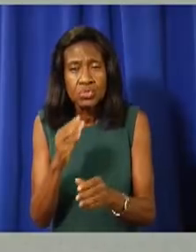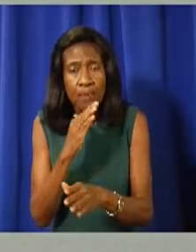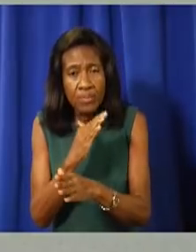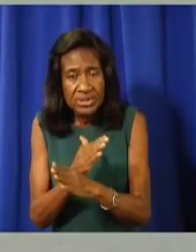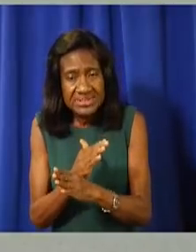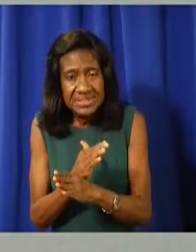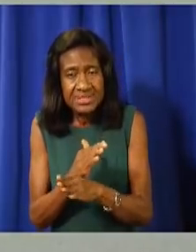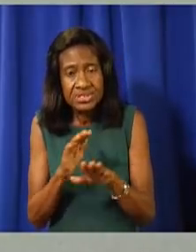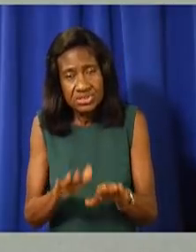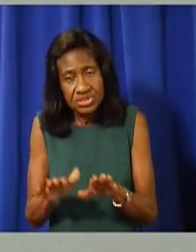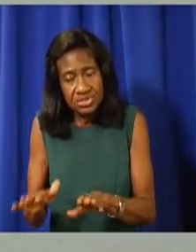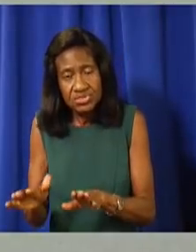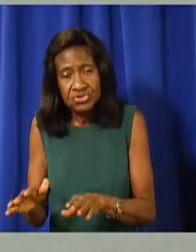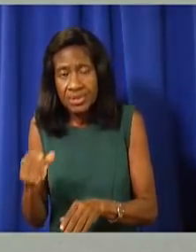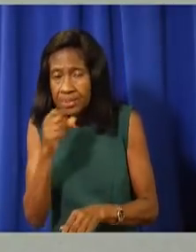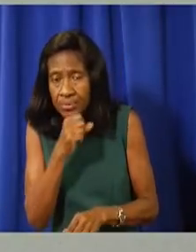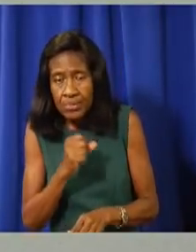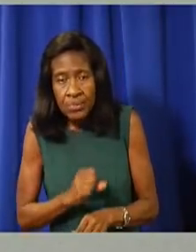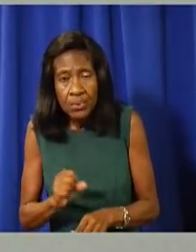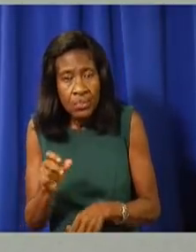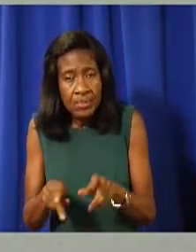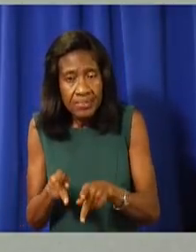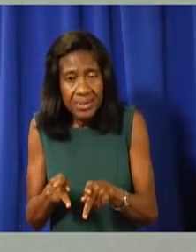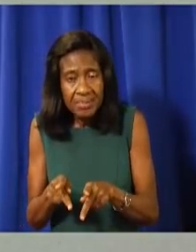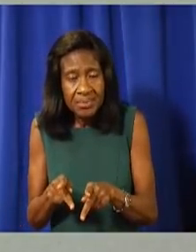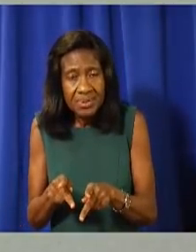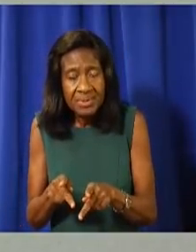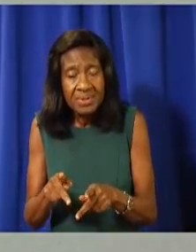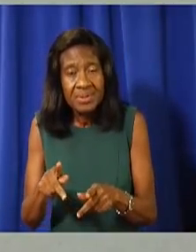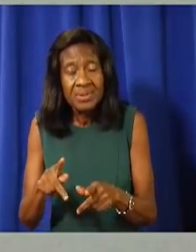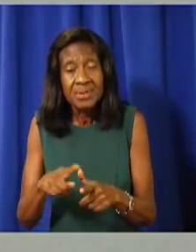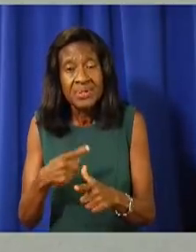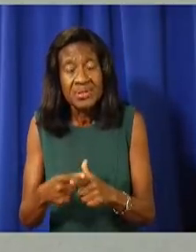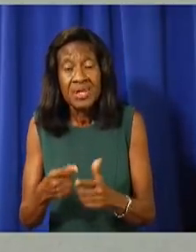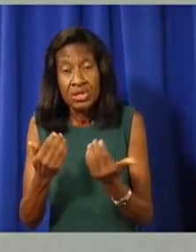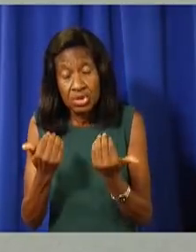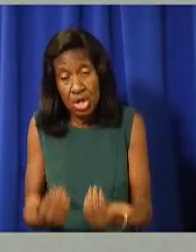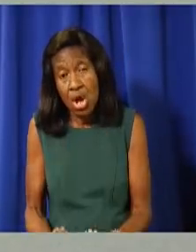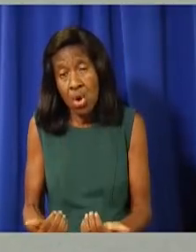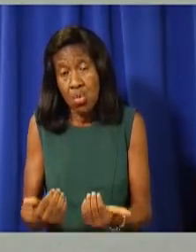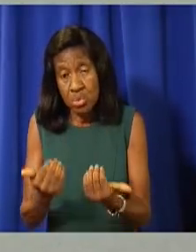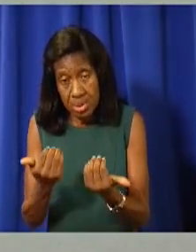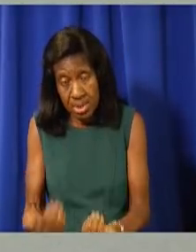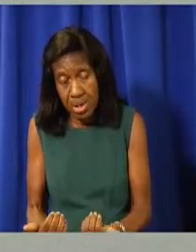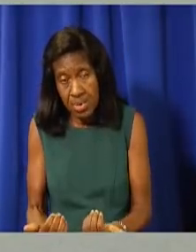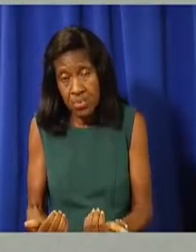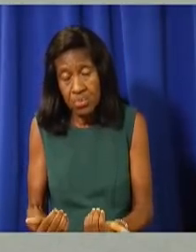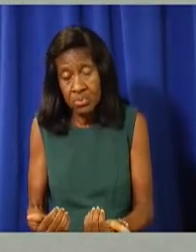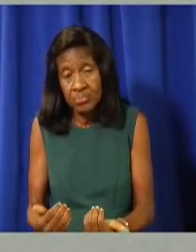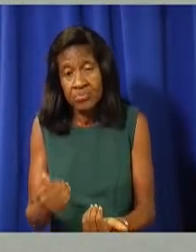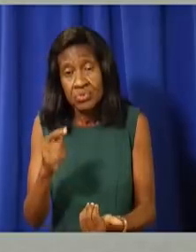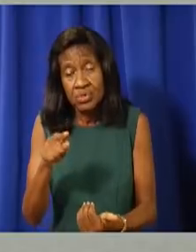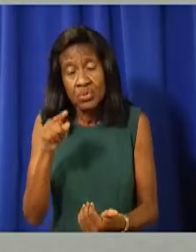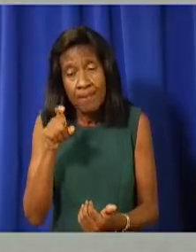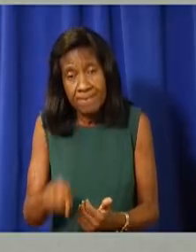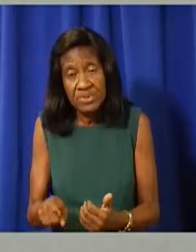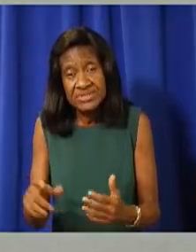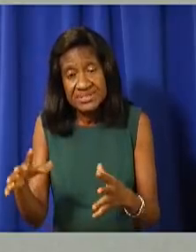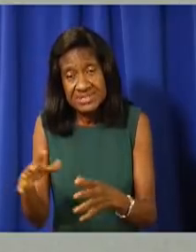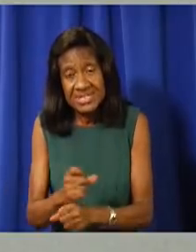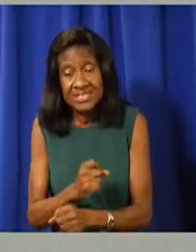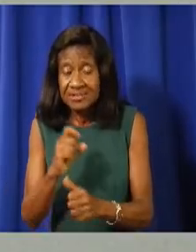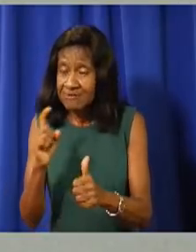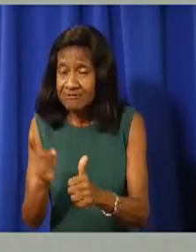of this year and into next year, now really is the last time to come forward and get your first dose of this